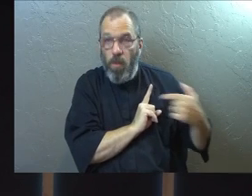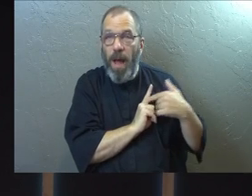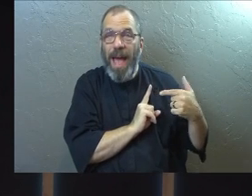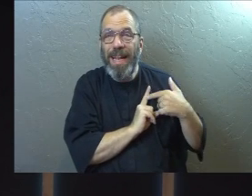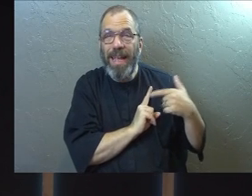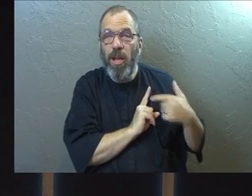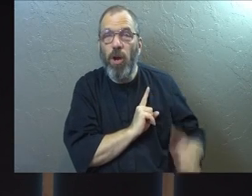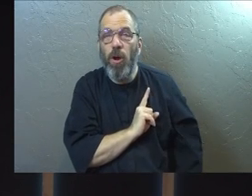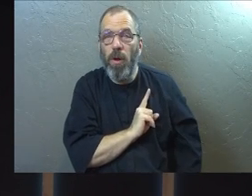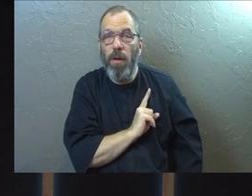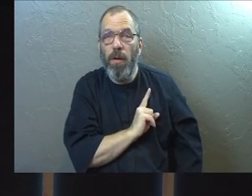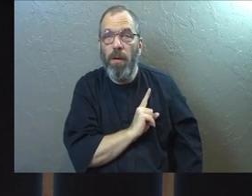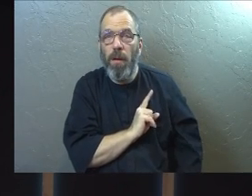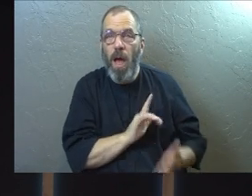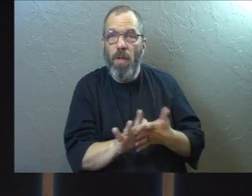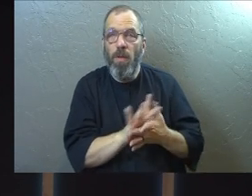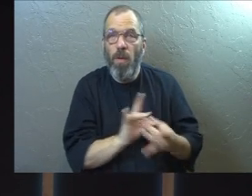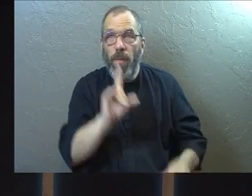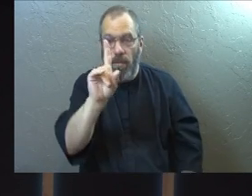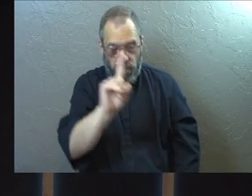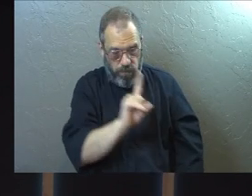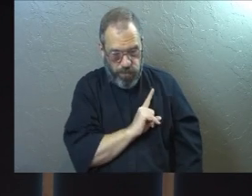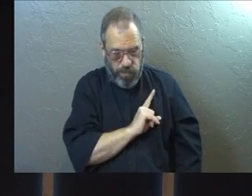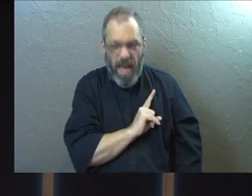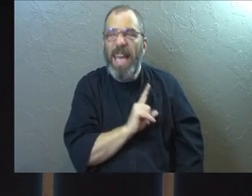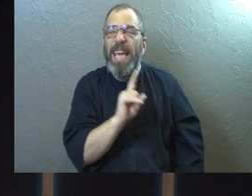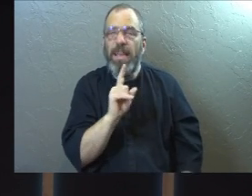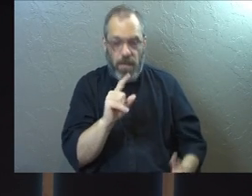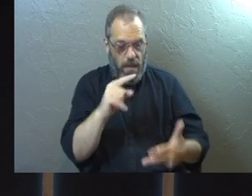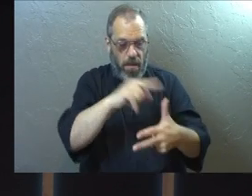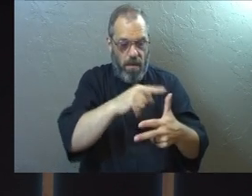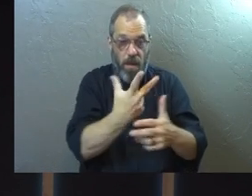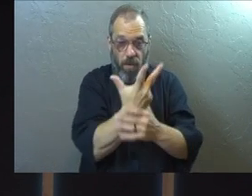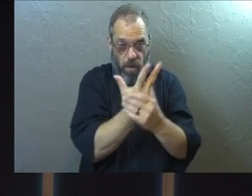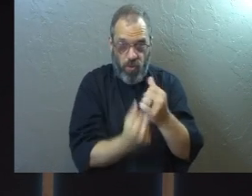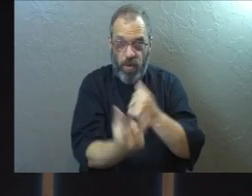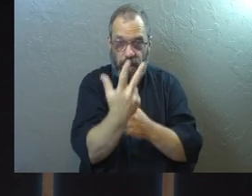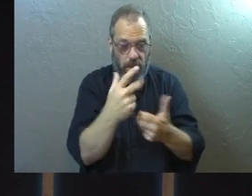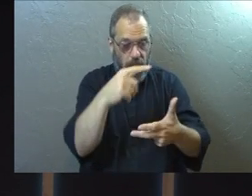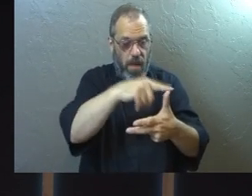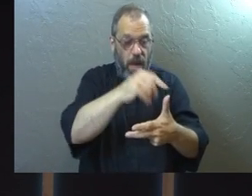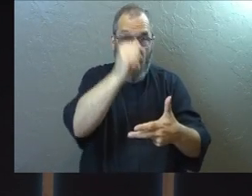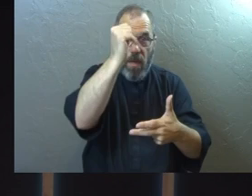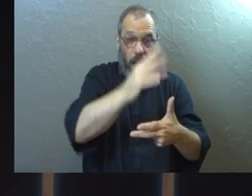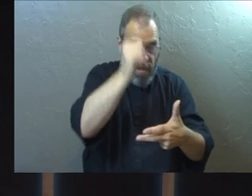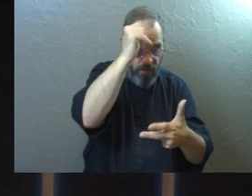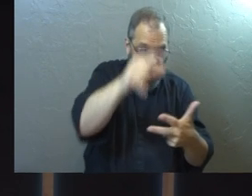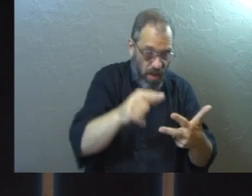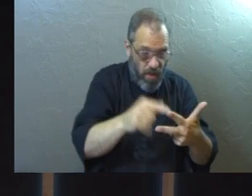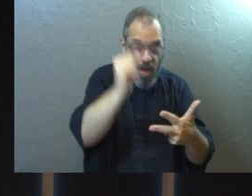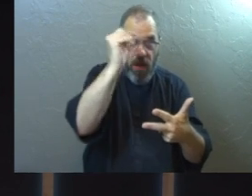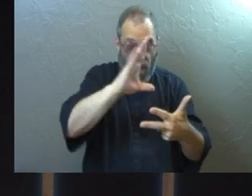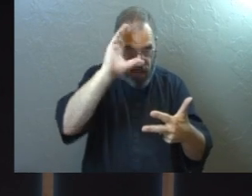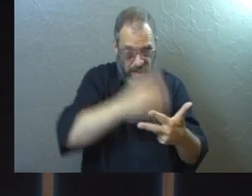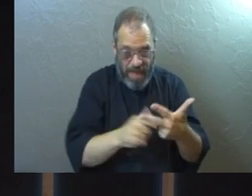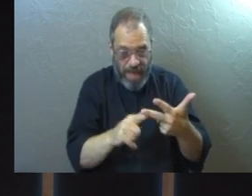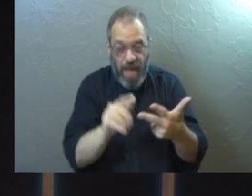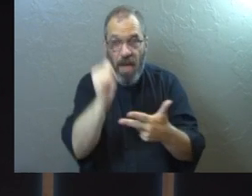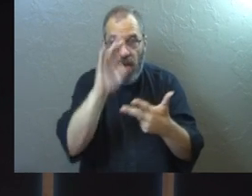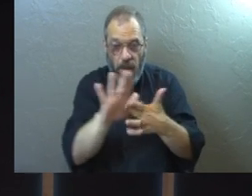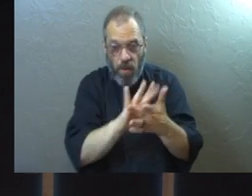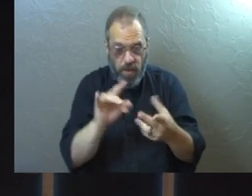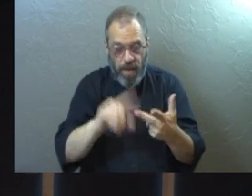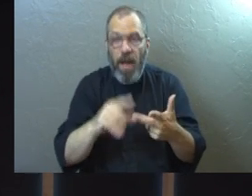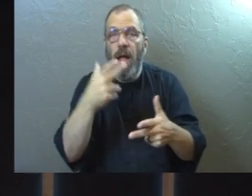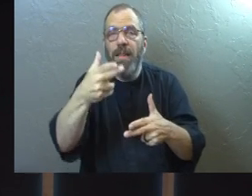soul. The Holy Spirit is also with you. Third member of the Trinity. God himself, he is always with you. He is always in you. That's why